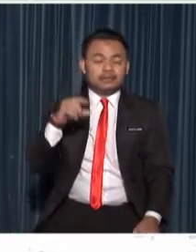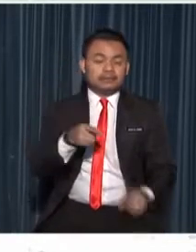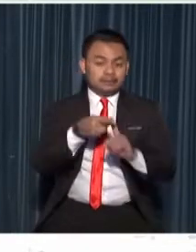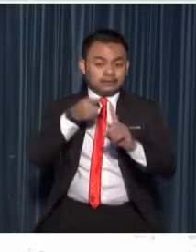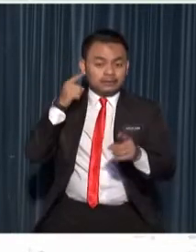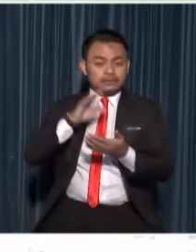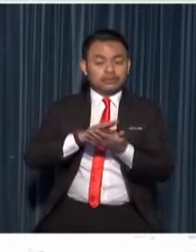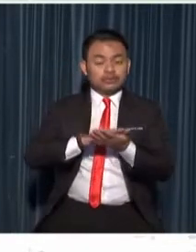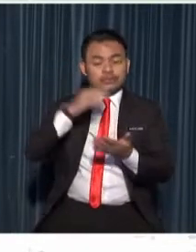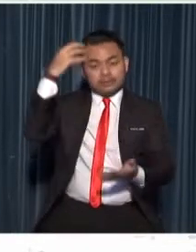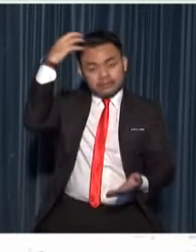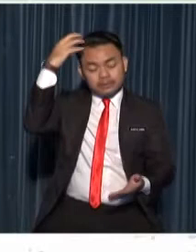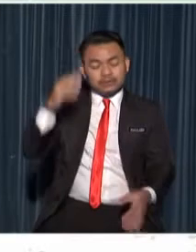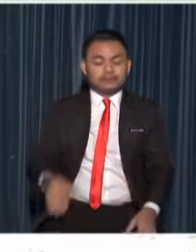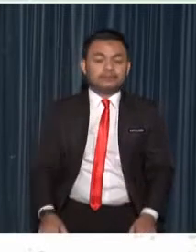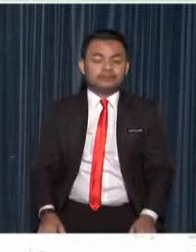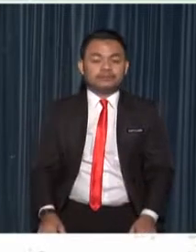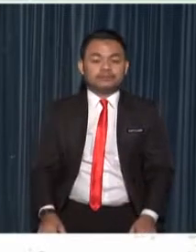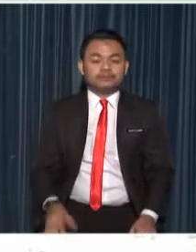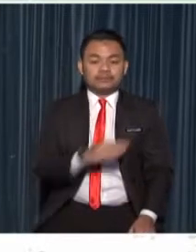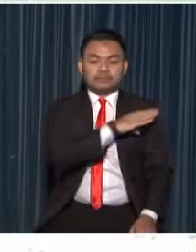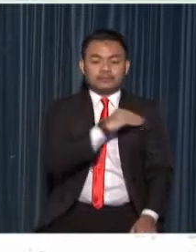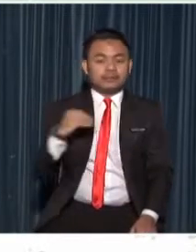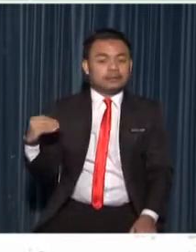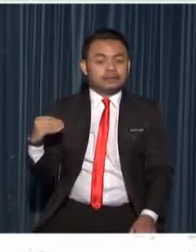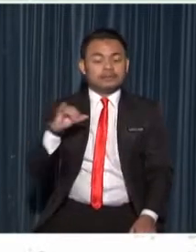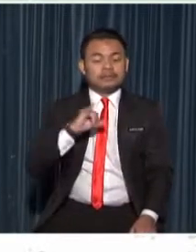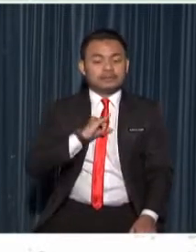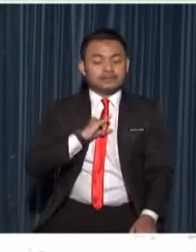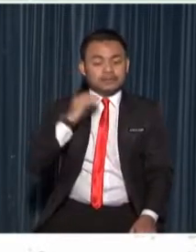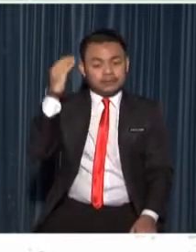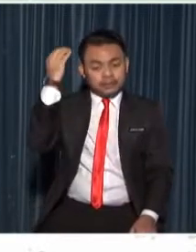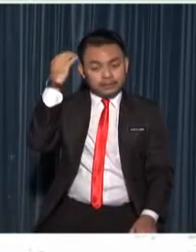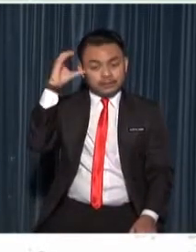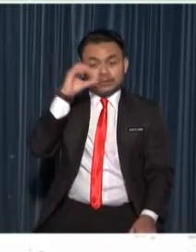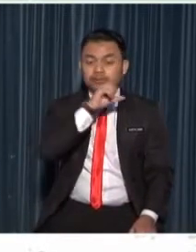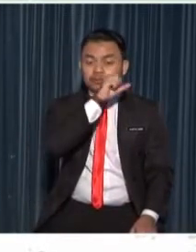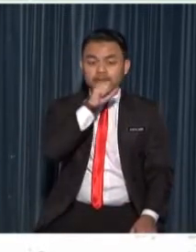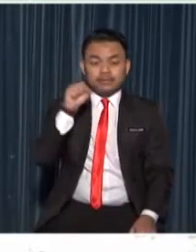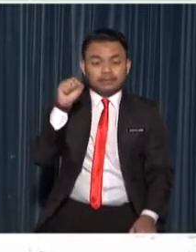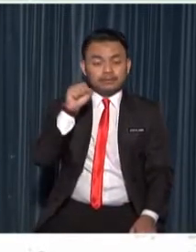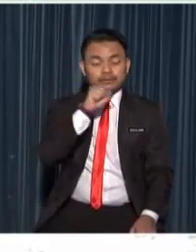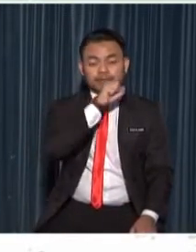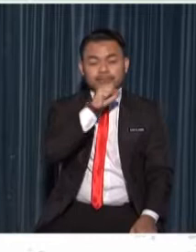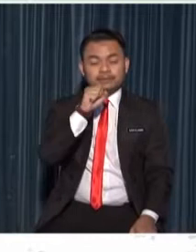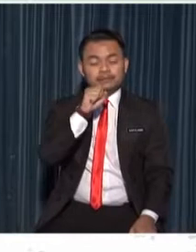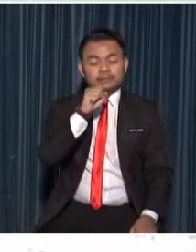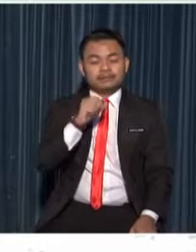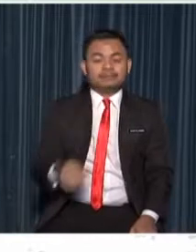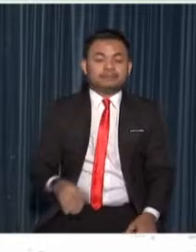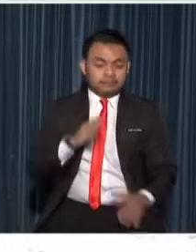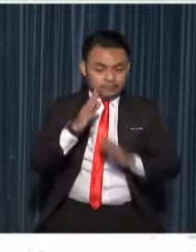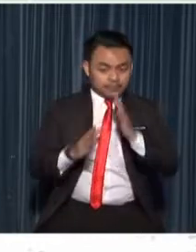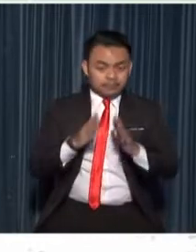selayang with us today is our sign language interpreter encik saiful amri